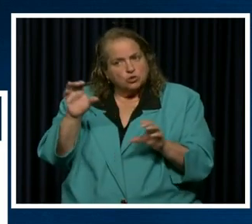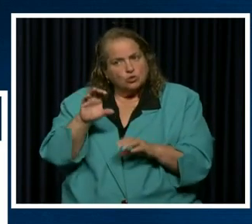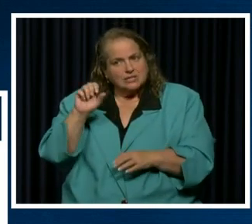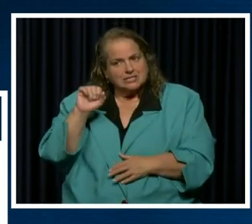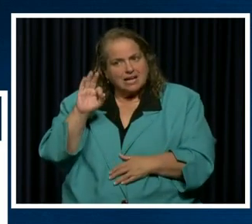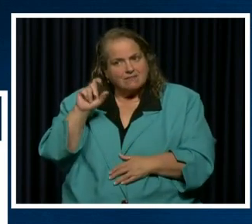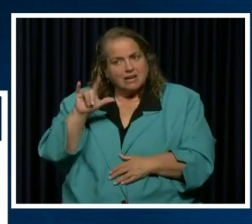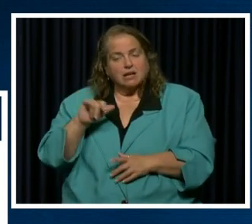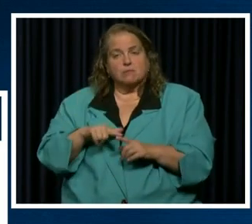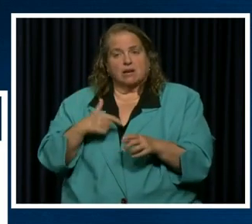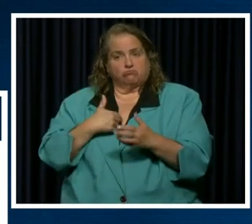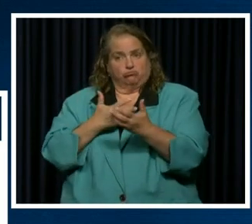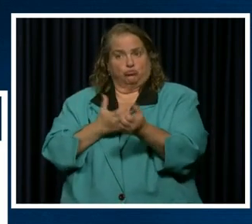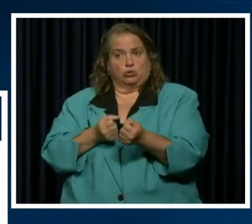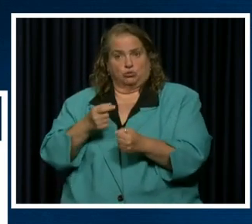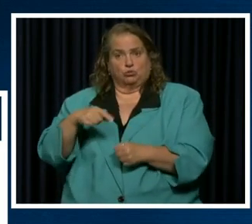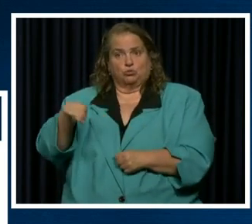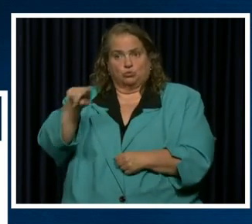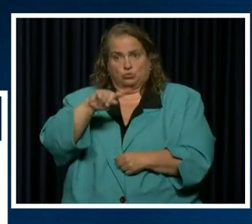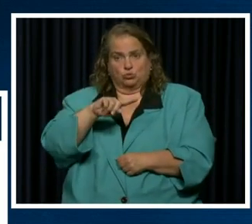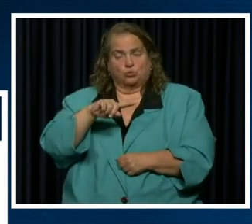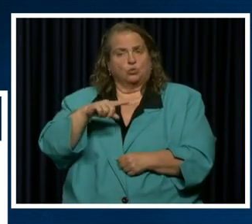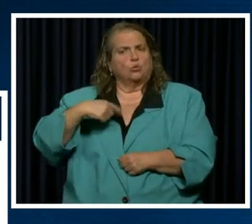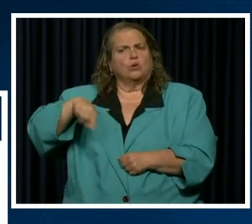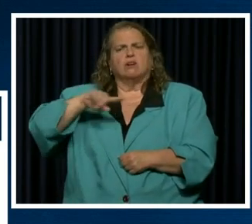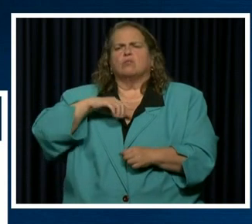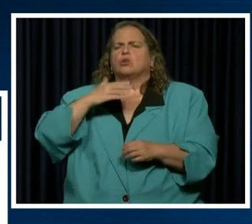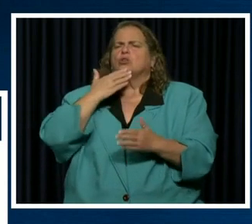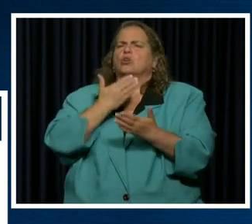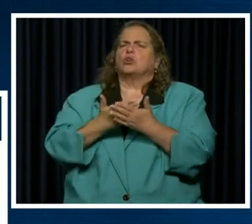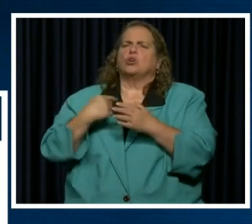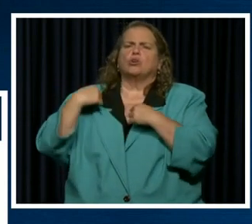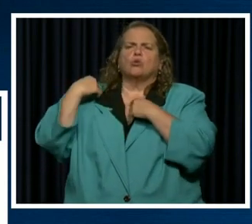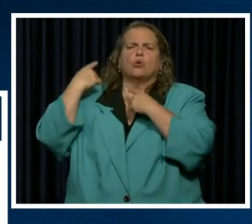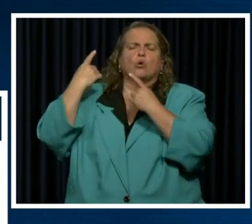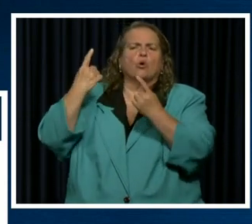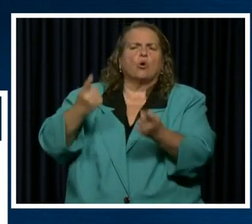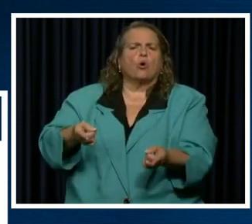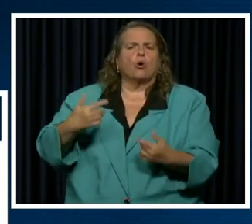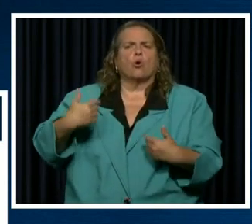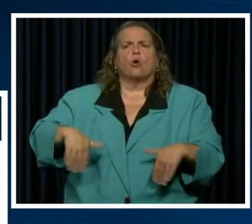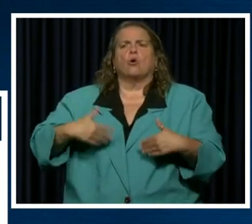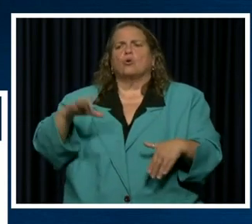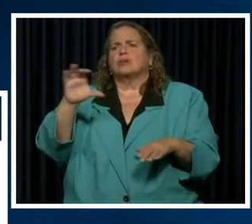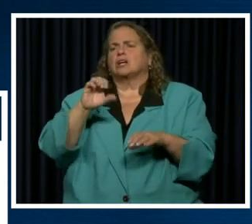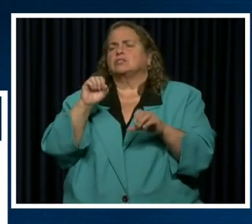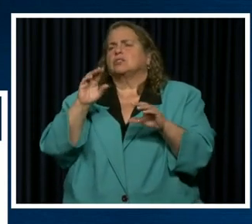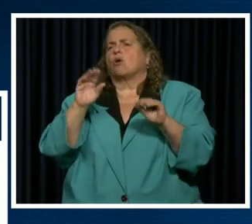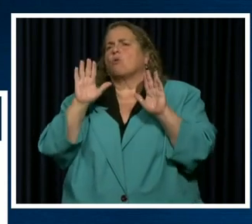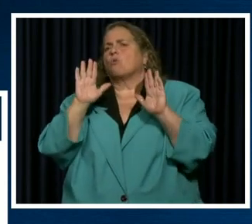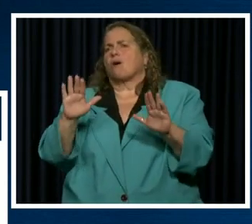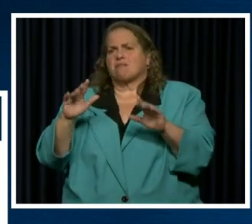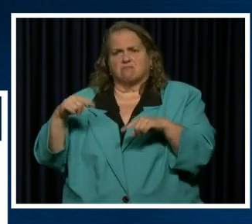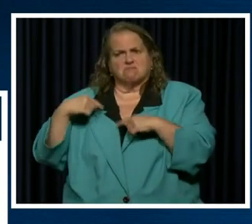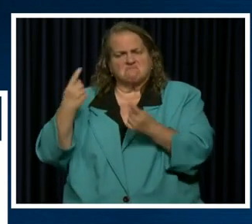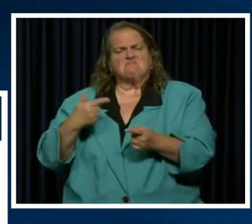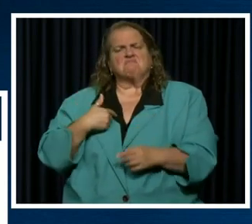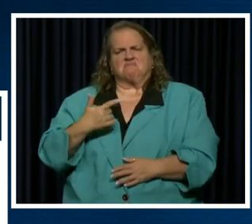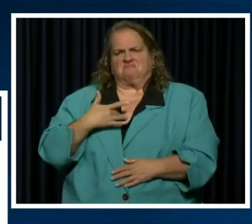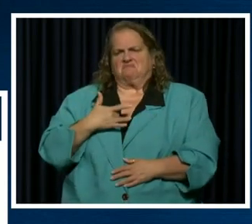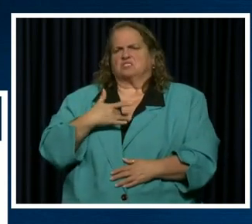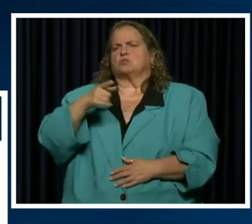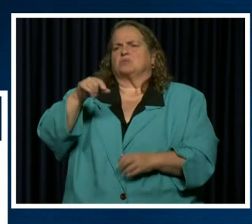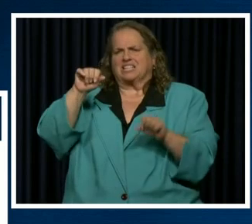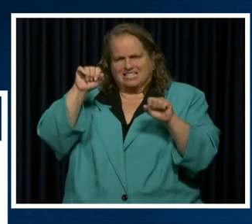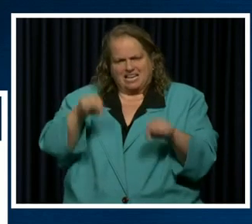But I trust in you. Uh, we have been so good thus far. You have done so well thus far that I believe that we